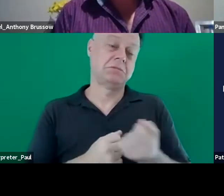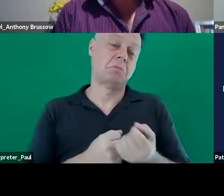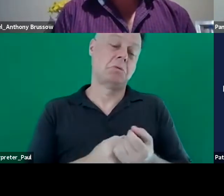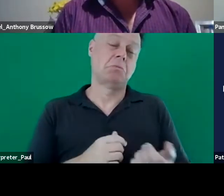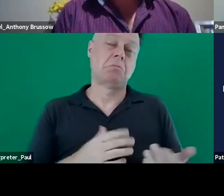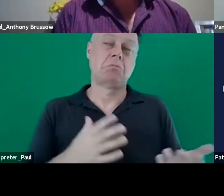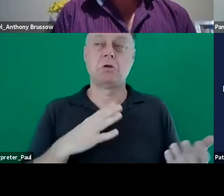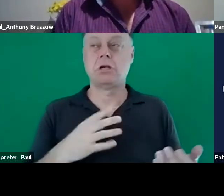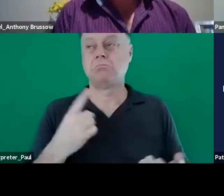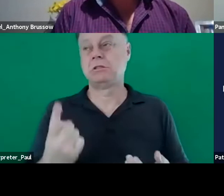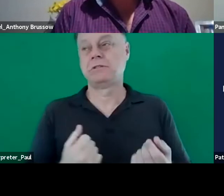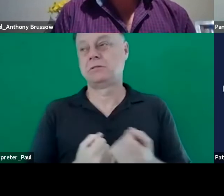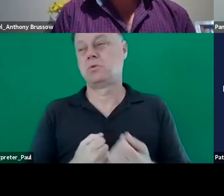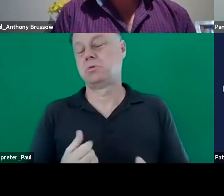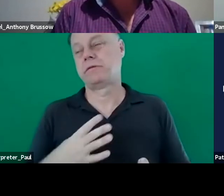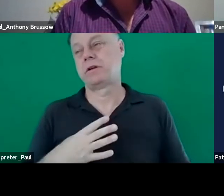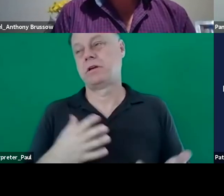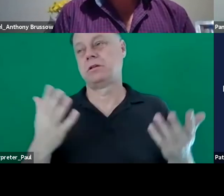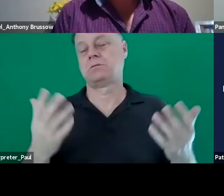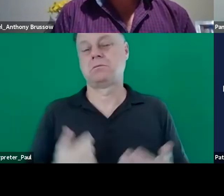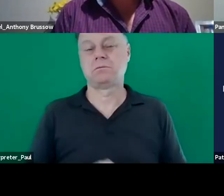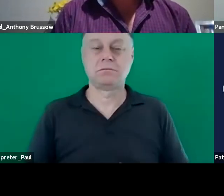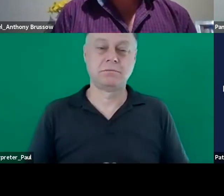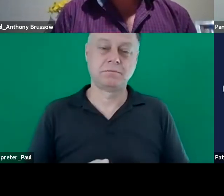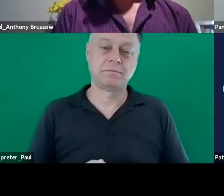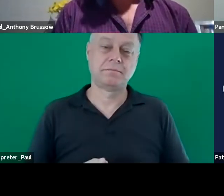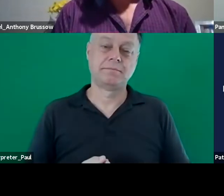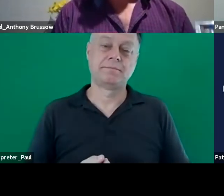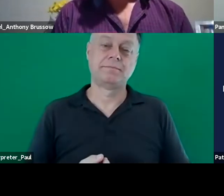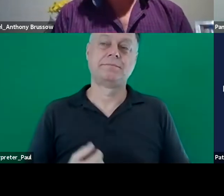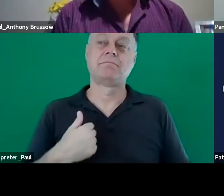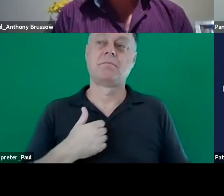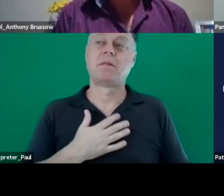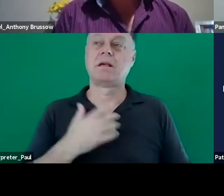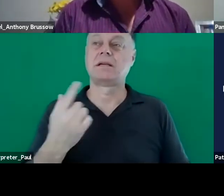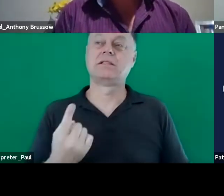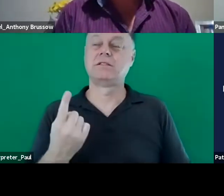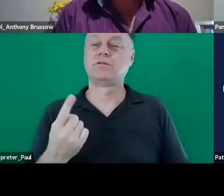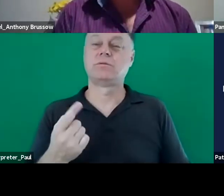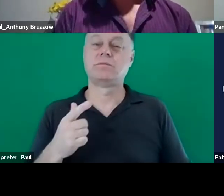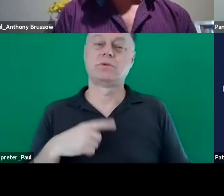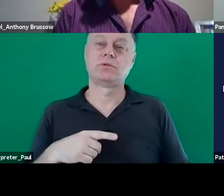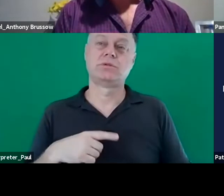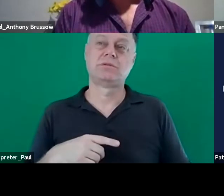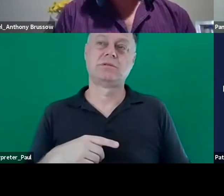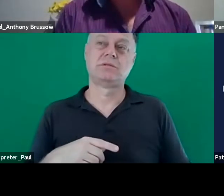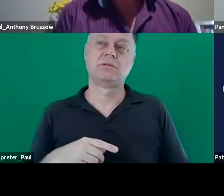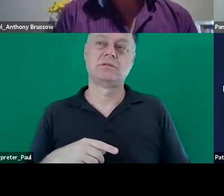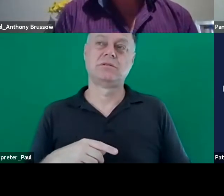support needs is also fine i like the term individual because it doesn't really